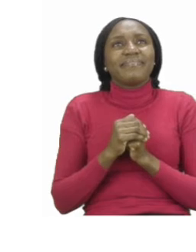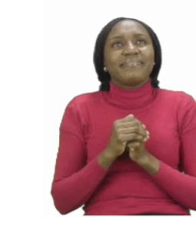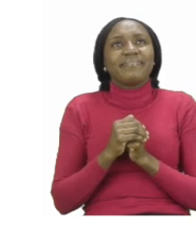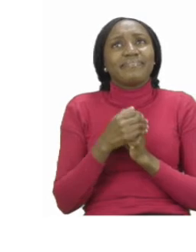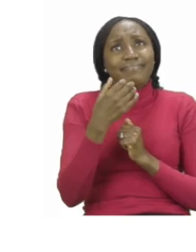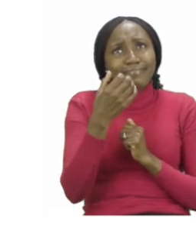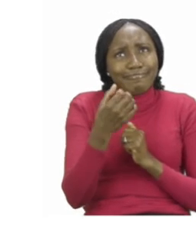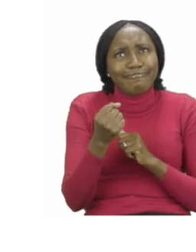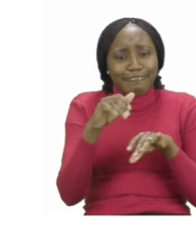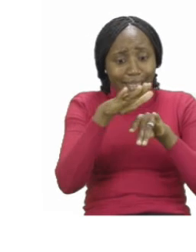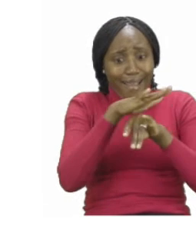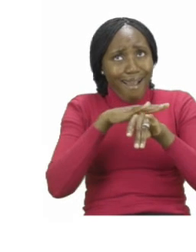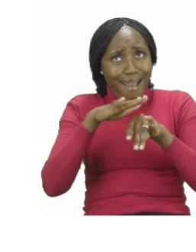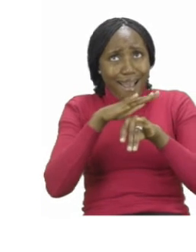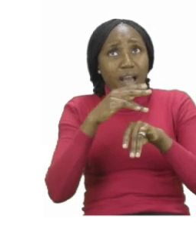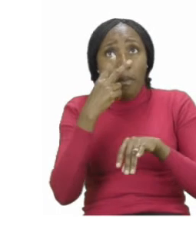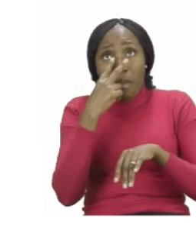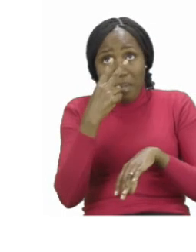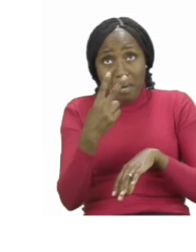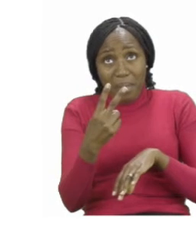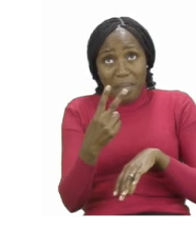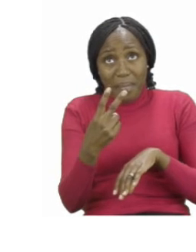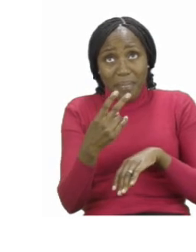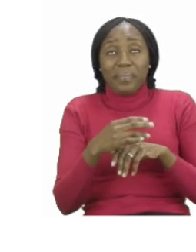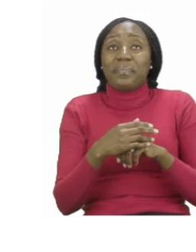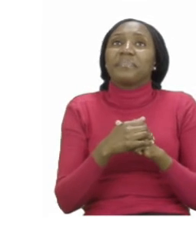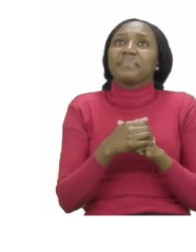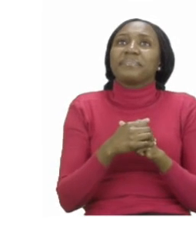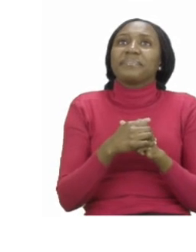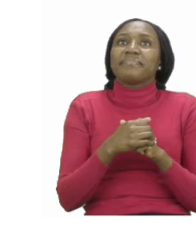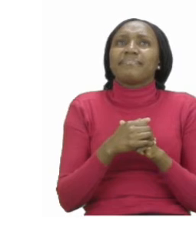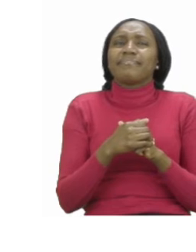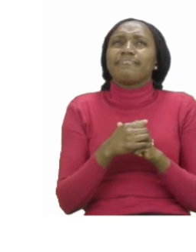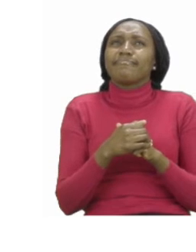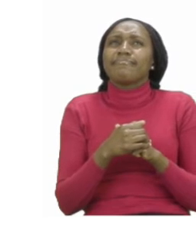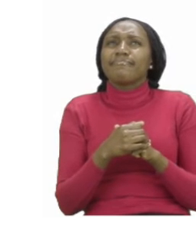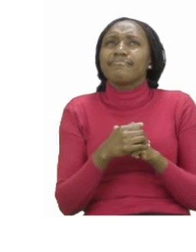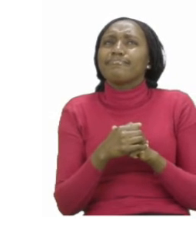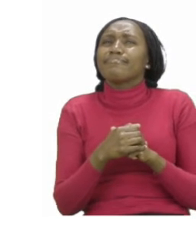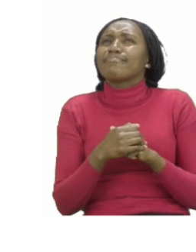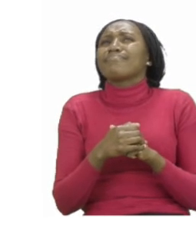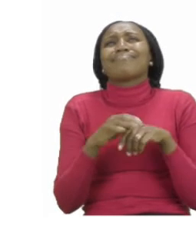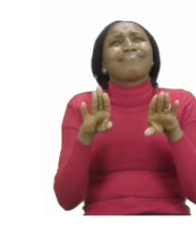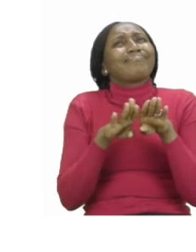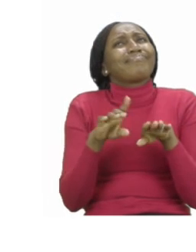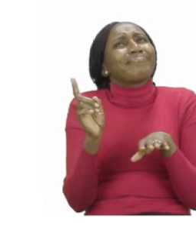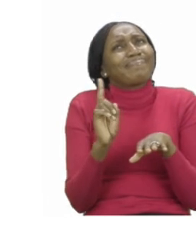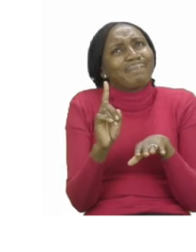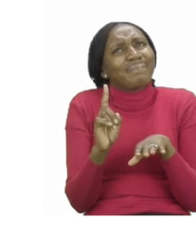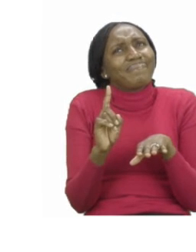have a few pictures of animals. Now what do we need to do here?